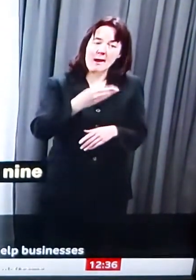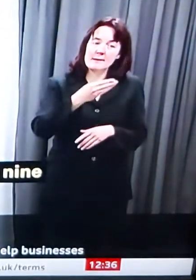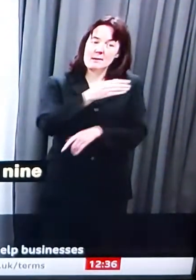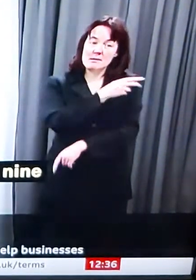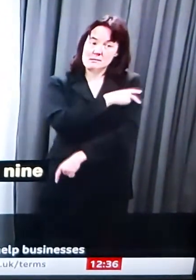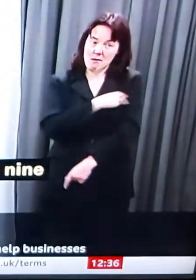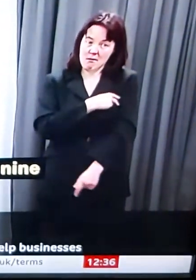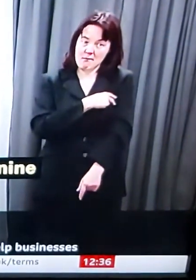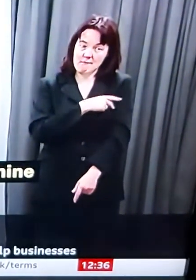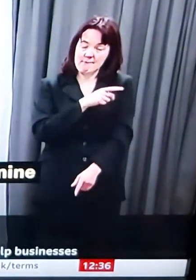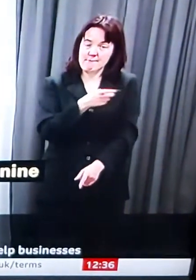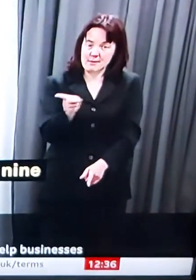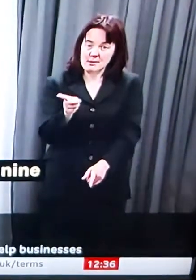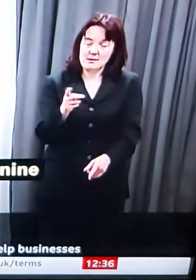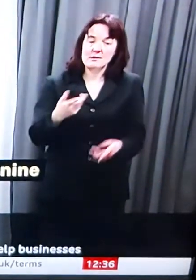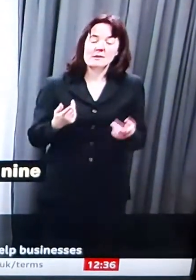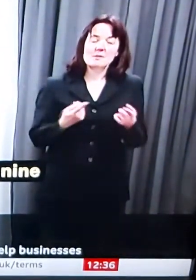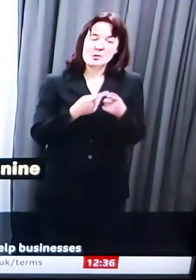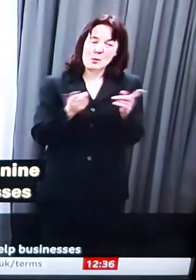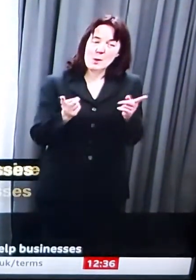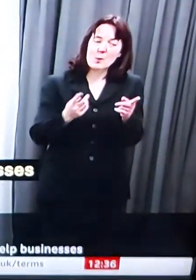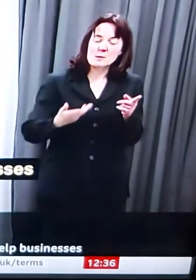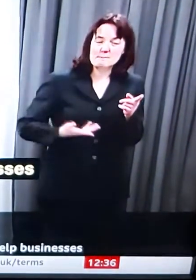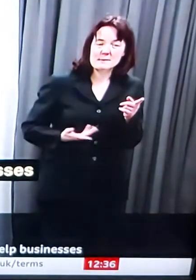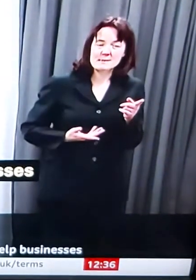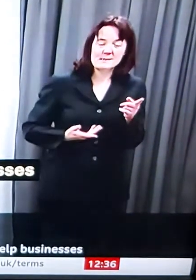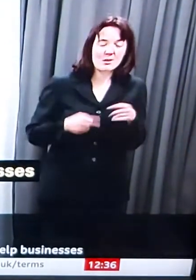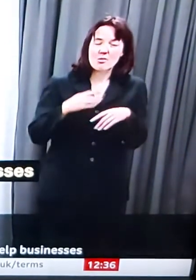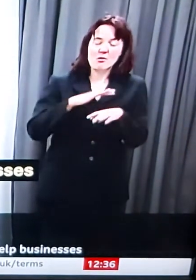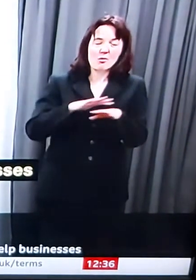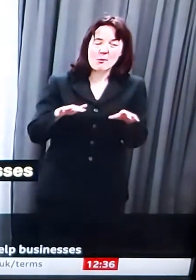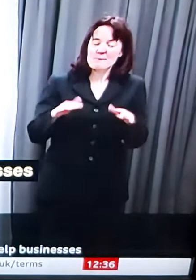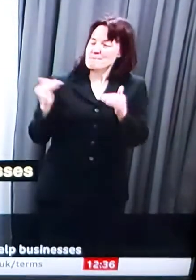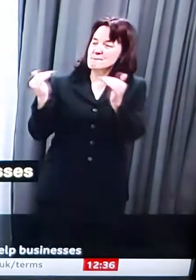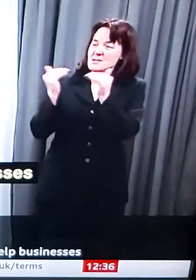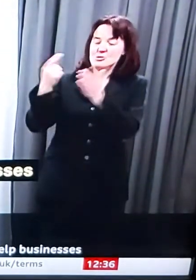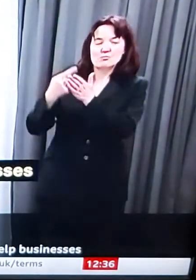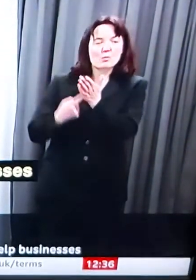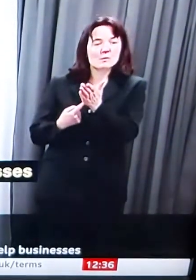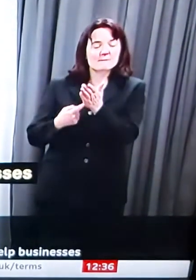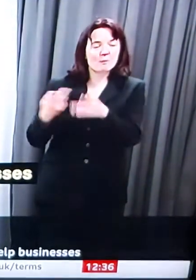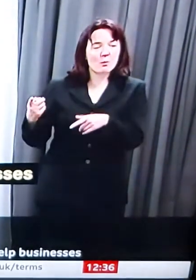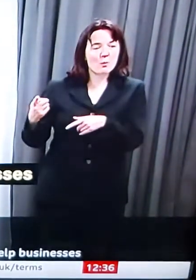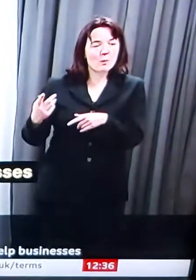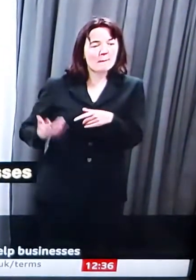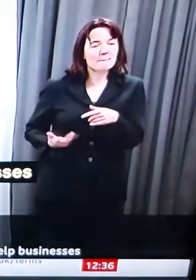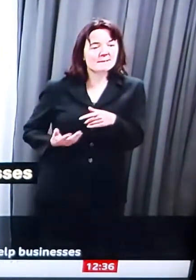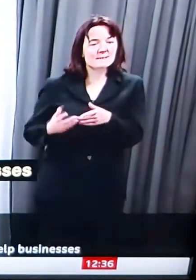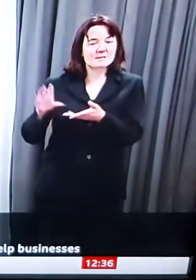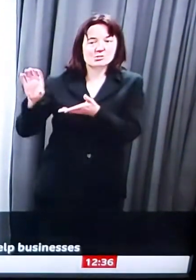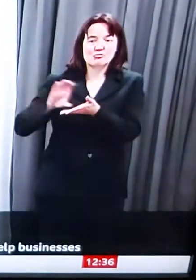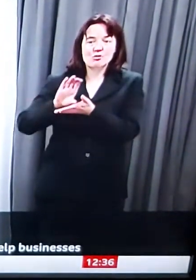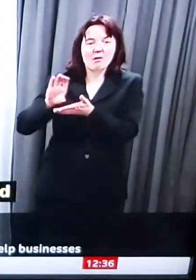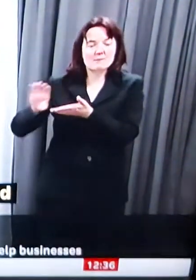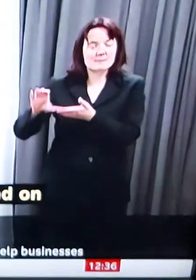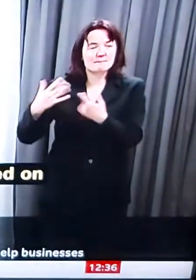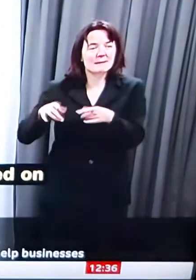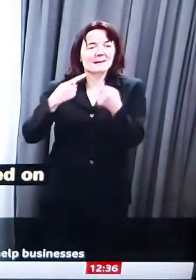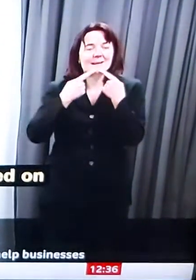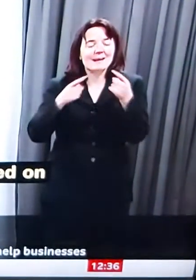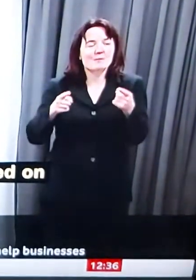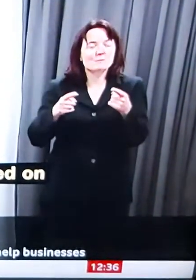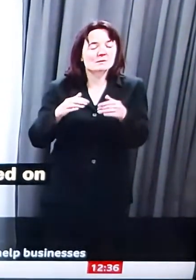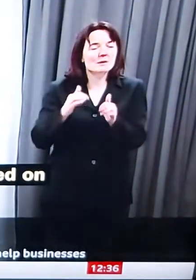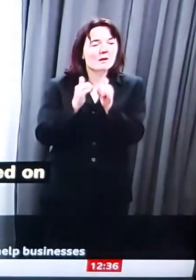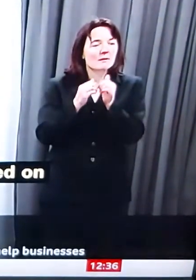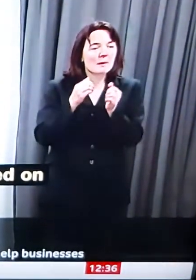businesses which weren't eligible for the business grants we announced on March the 18th and